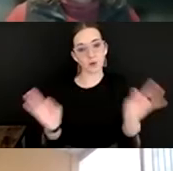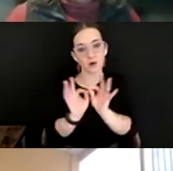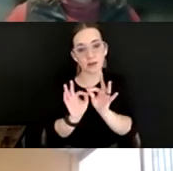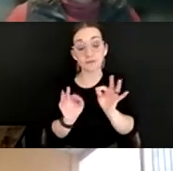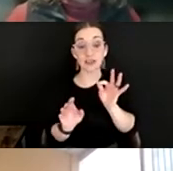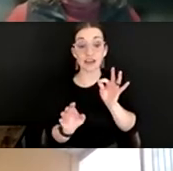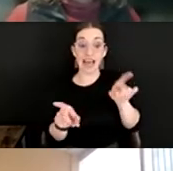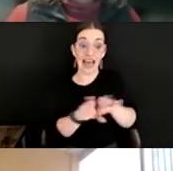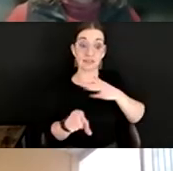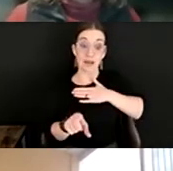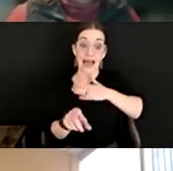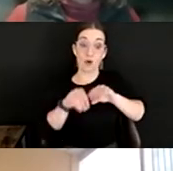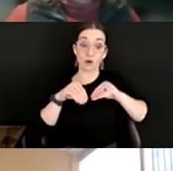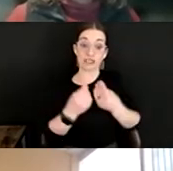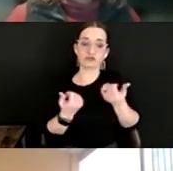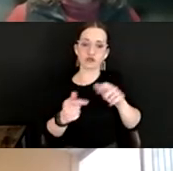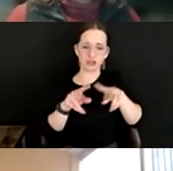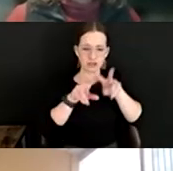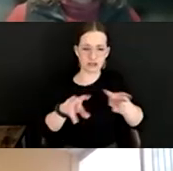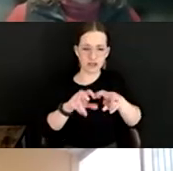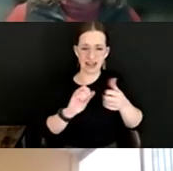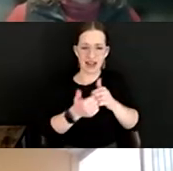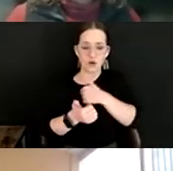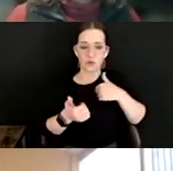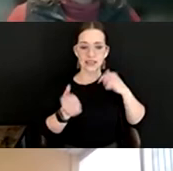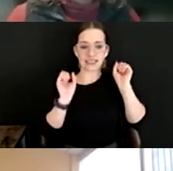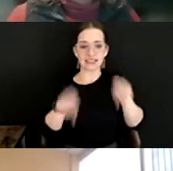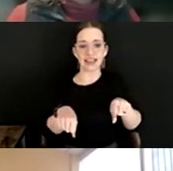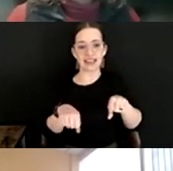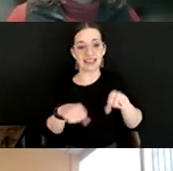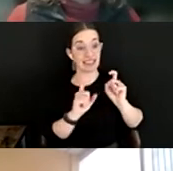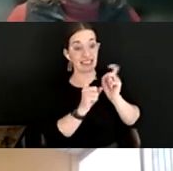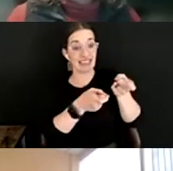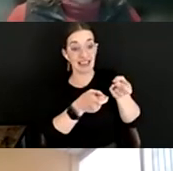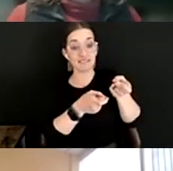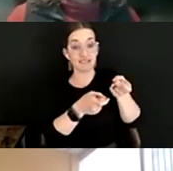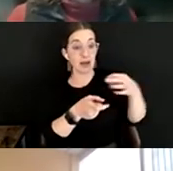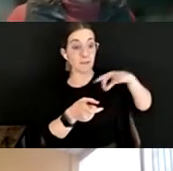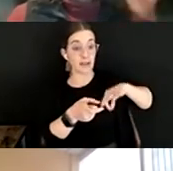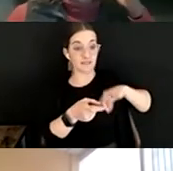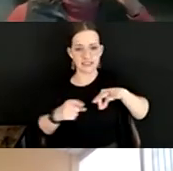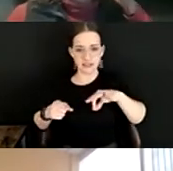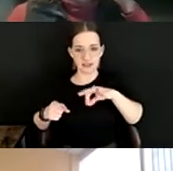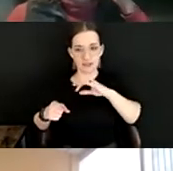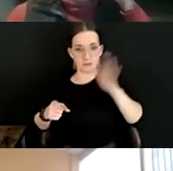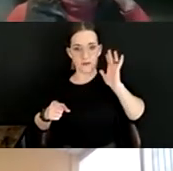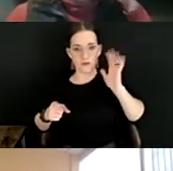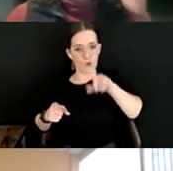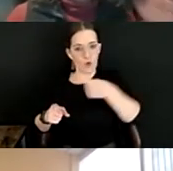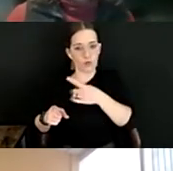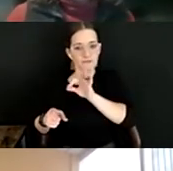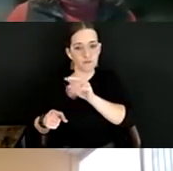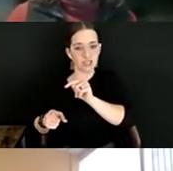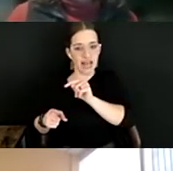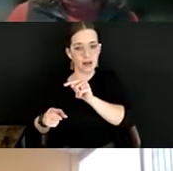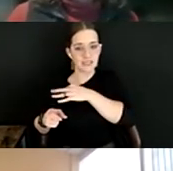how can we extend benefits that we've traditionally offered only to full-time staff to part-time staff too makes a huge